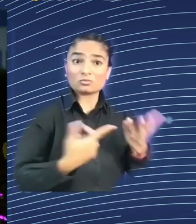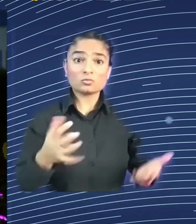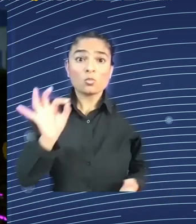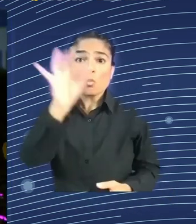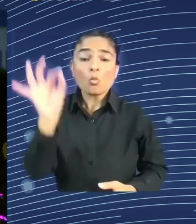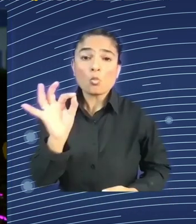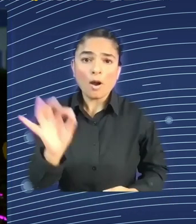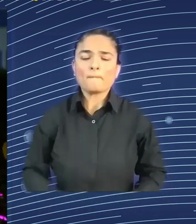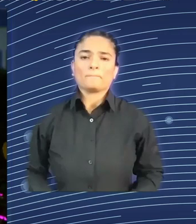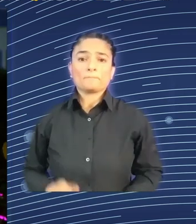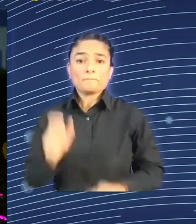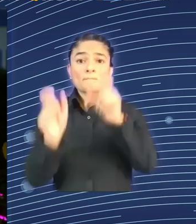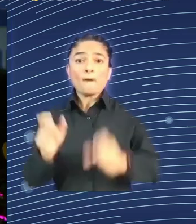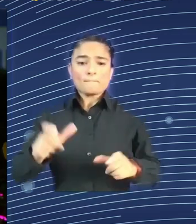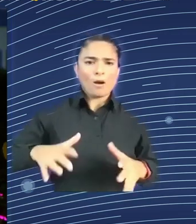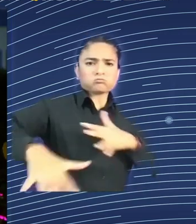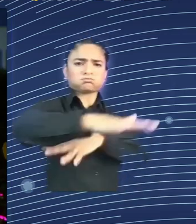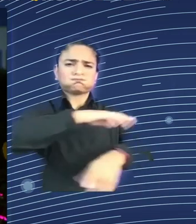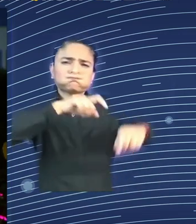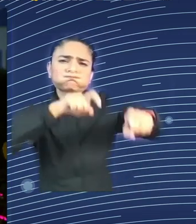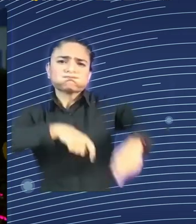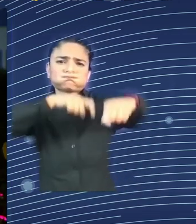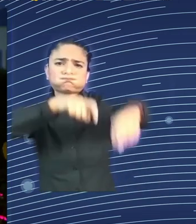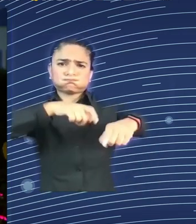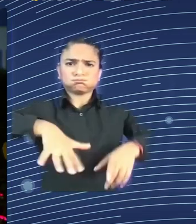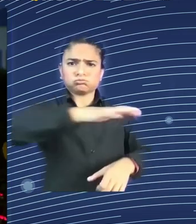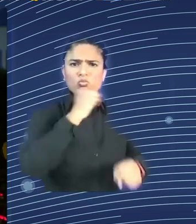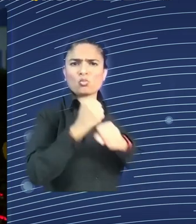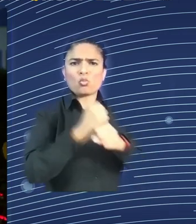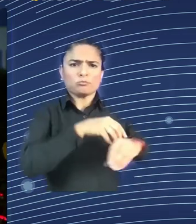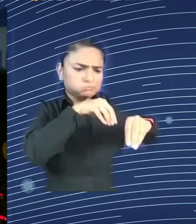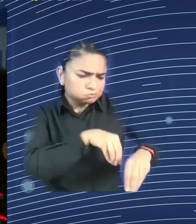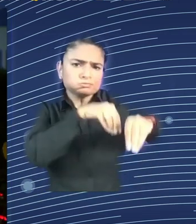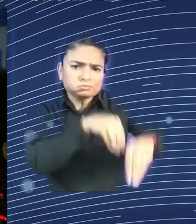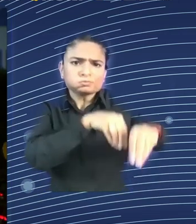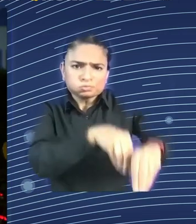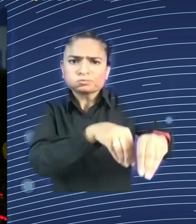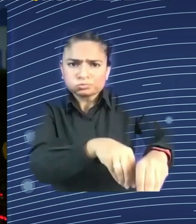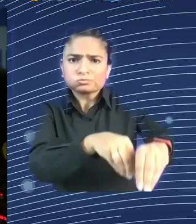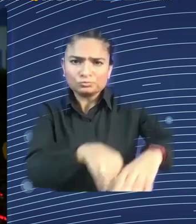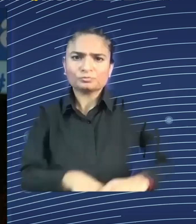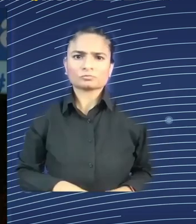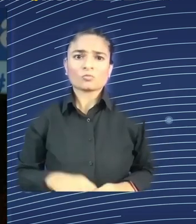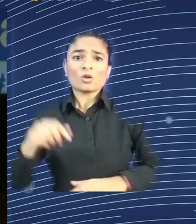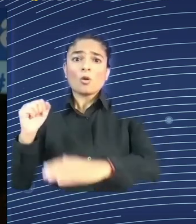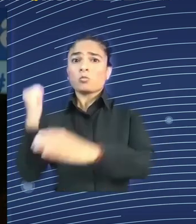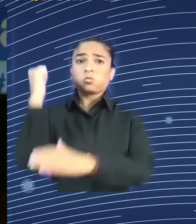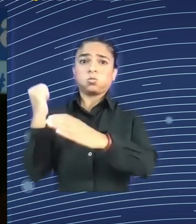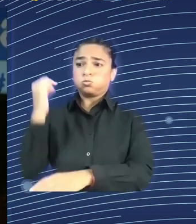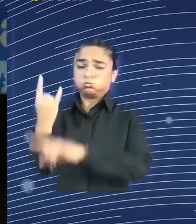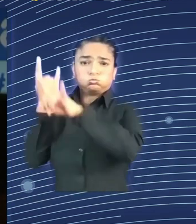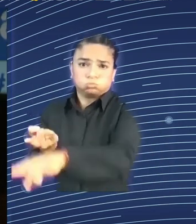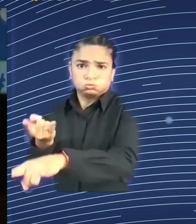came along, they had to work in a factory, because it was heavy machinery, was expensive machinery. How do you build